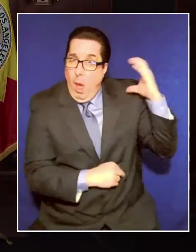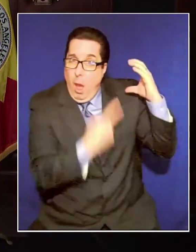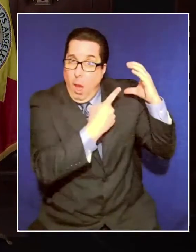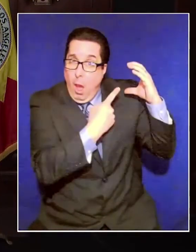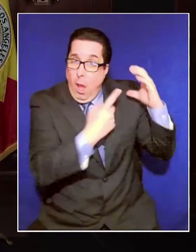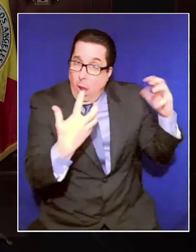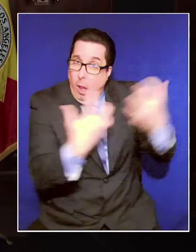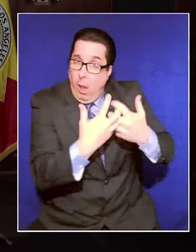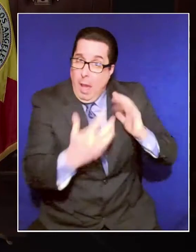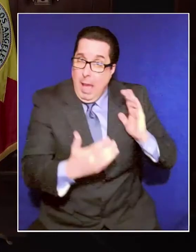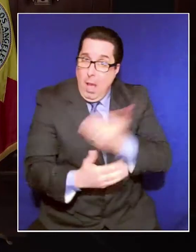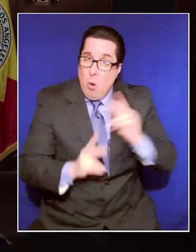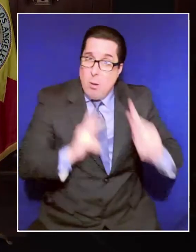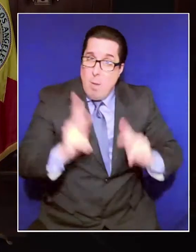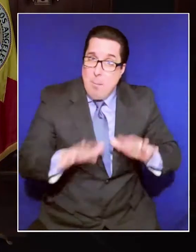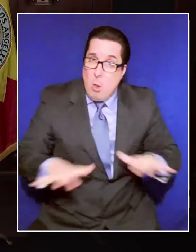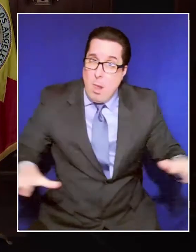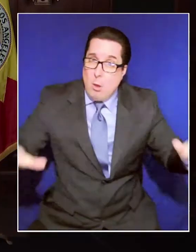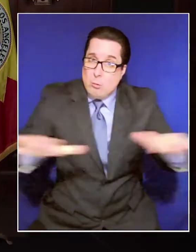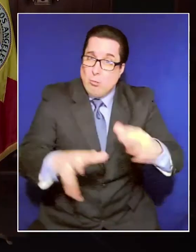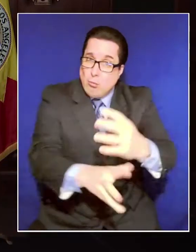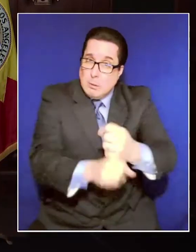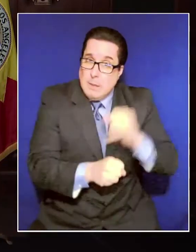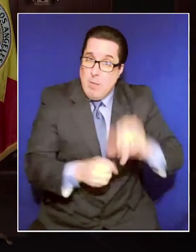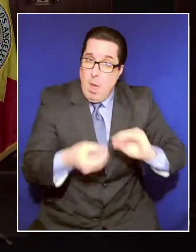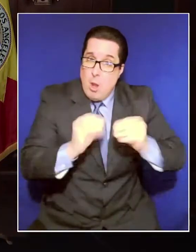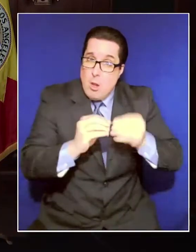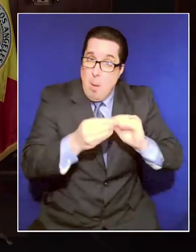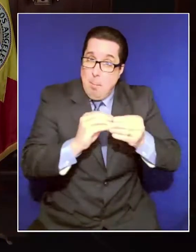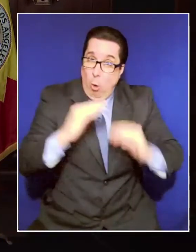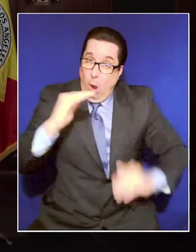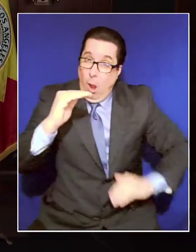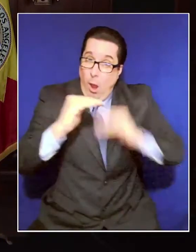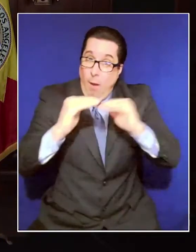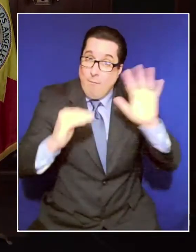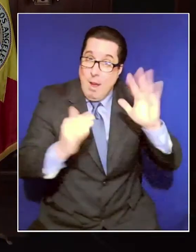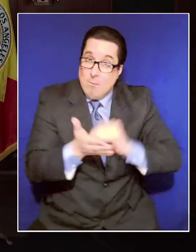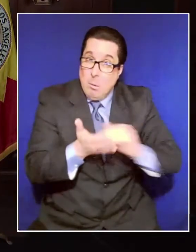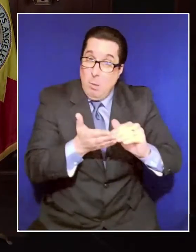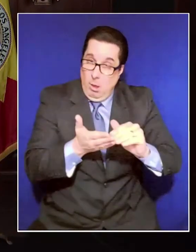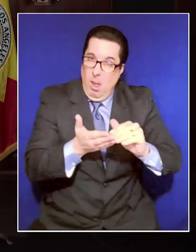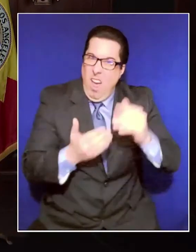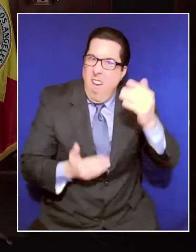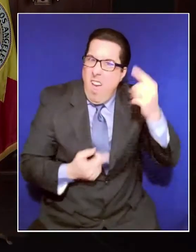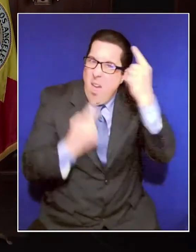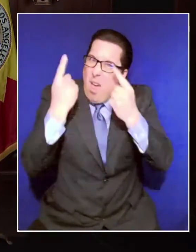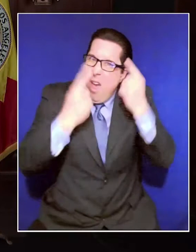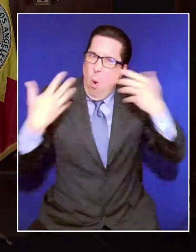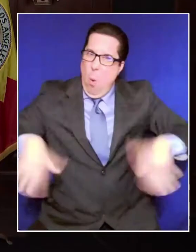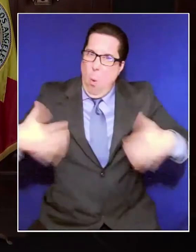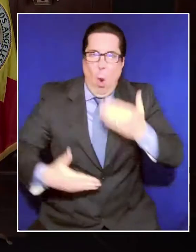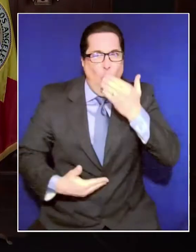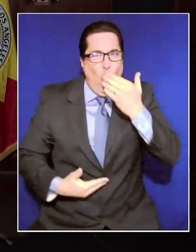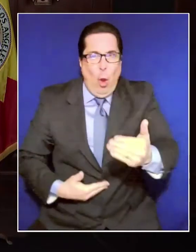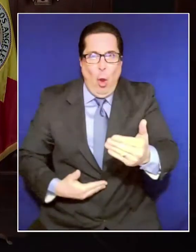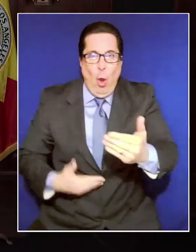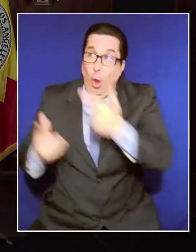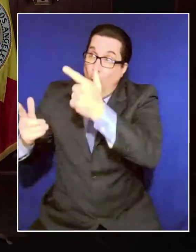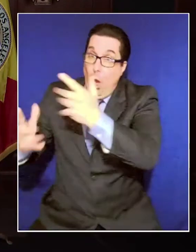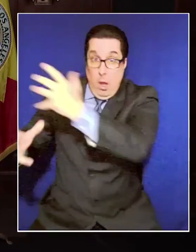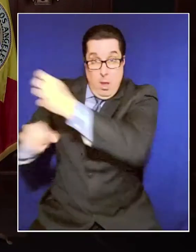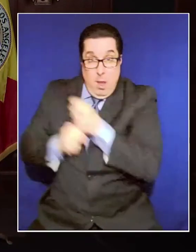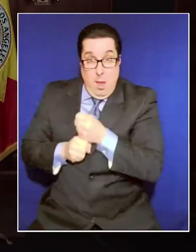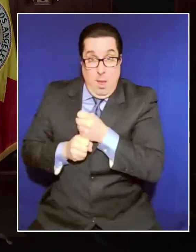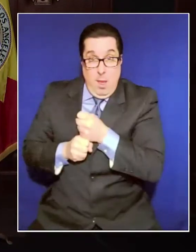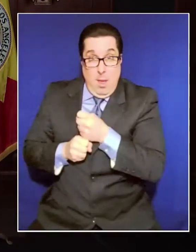population here. Think about that. You give us the supply, we'll meet the need by July. That is